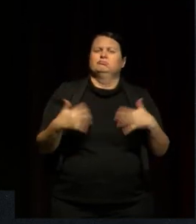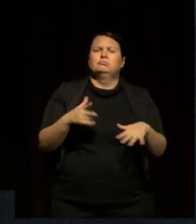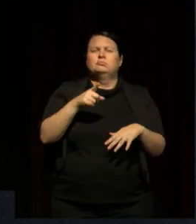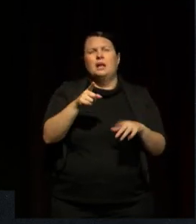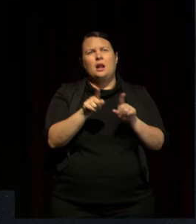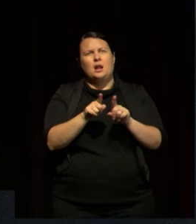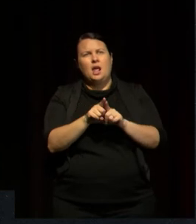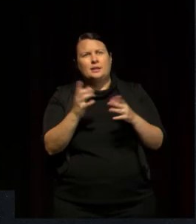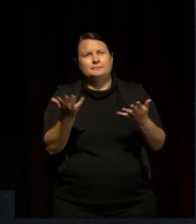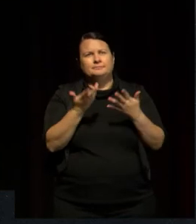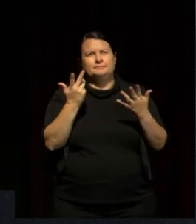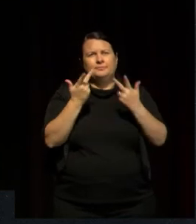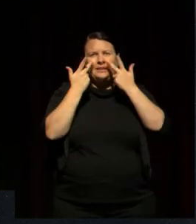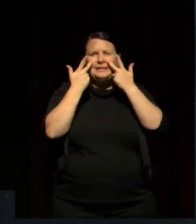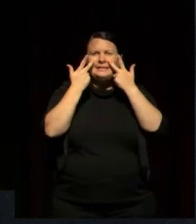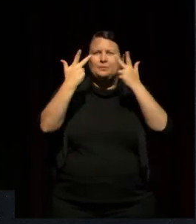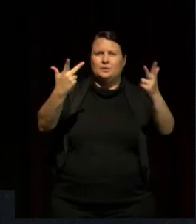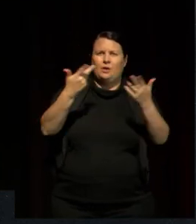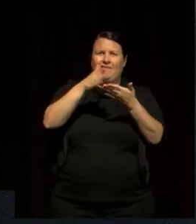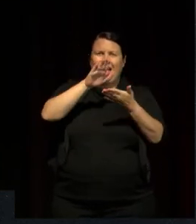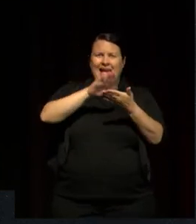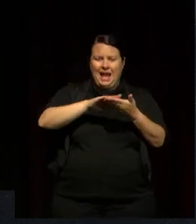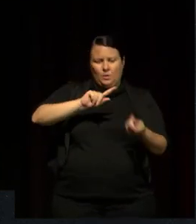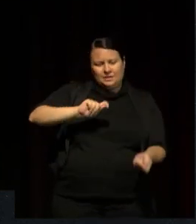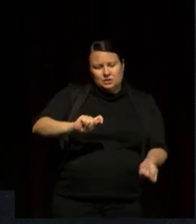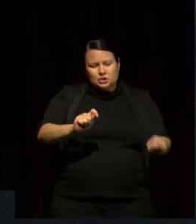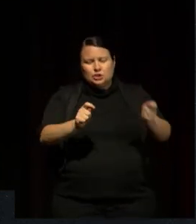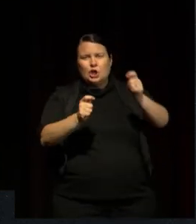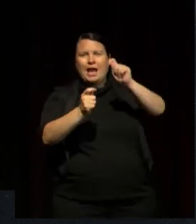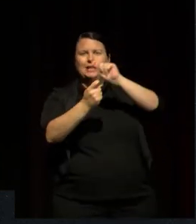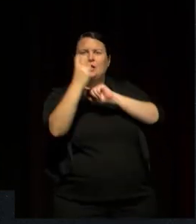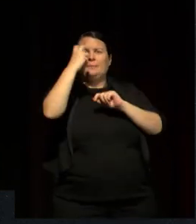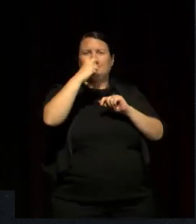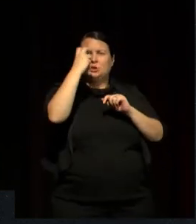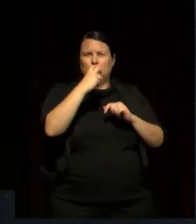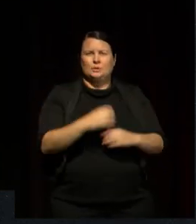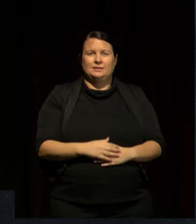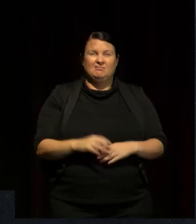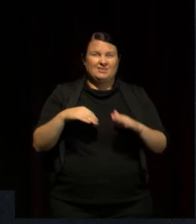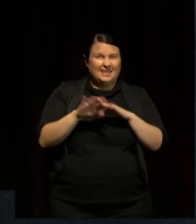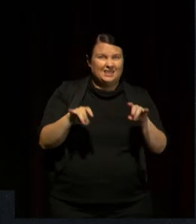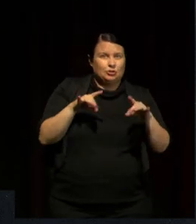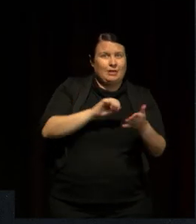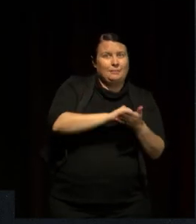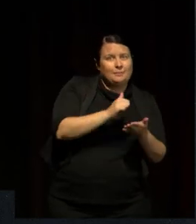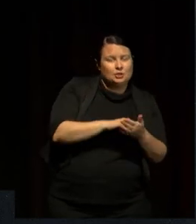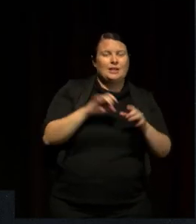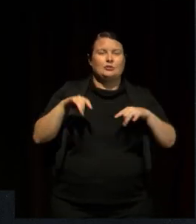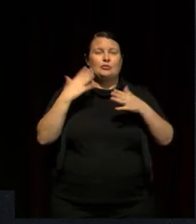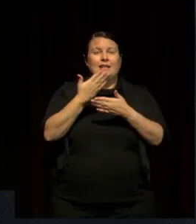symbol of symbol evolution of the maturity of Australian publishing and Australian storytelling,